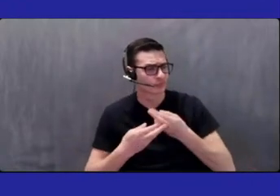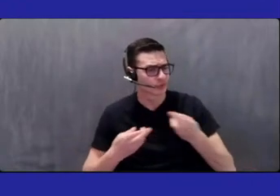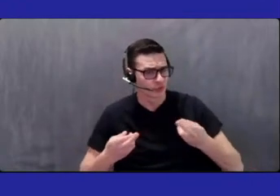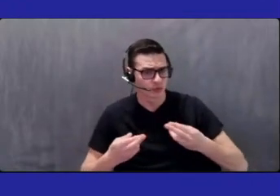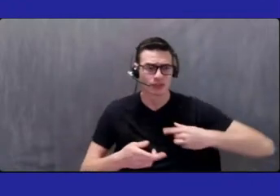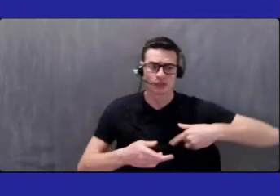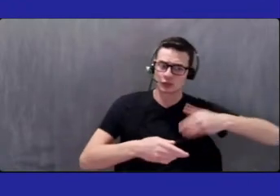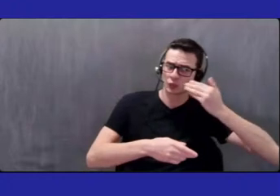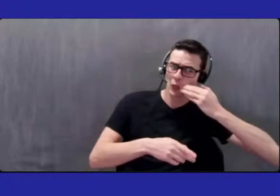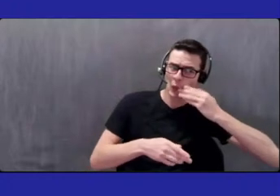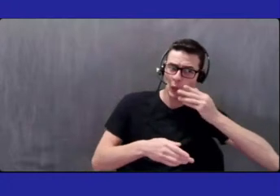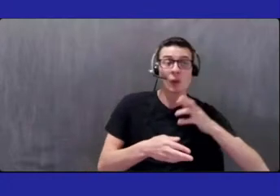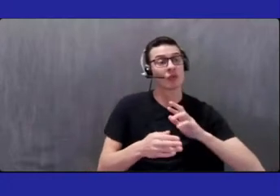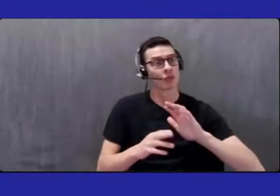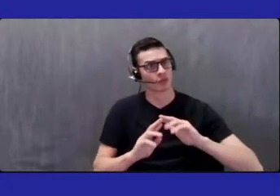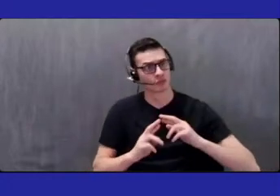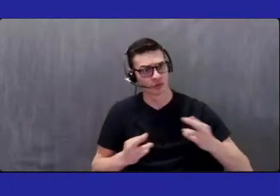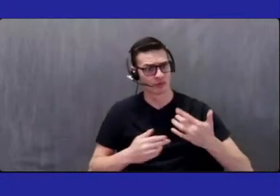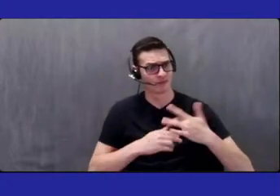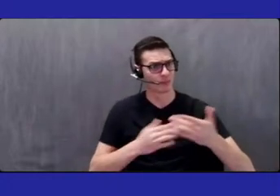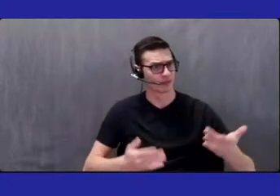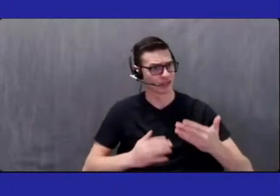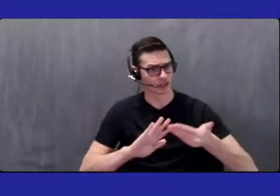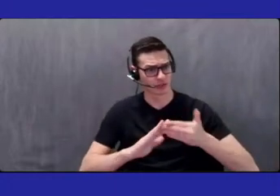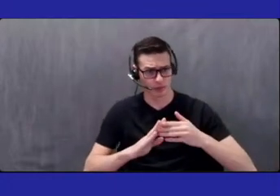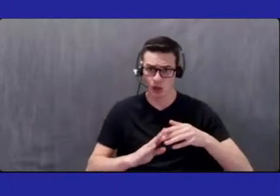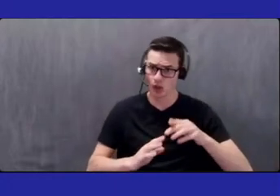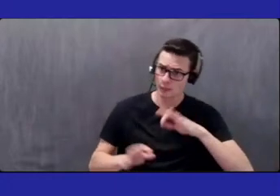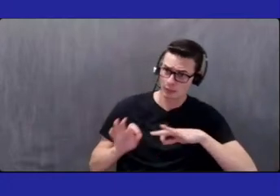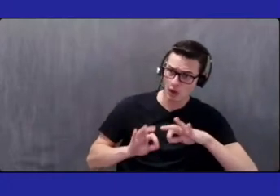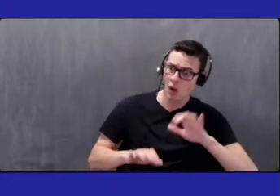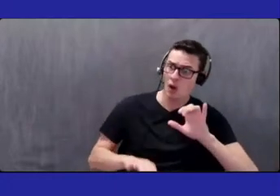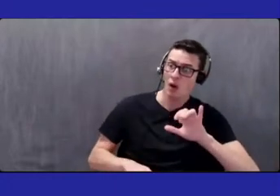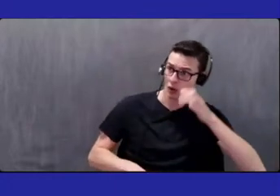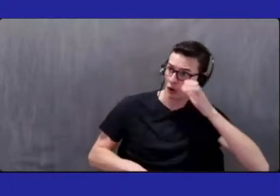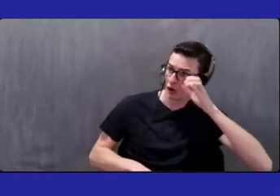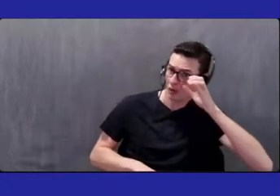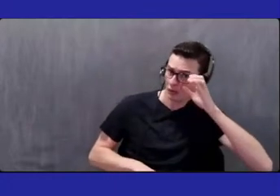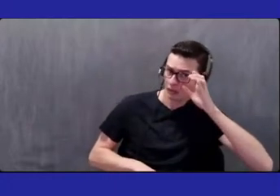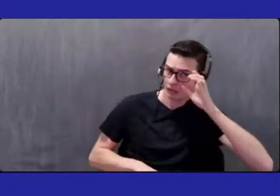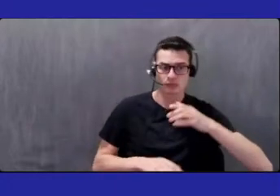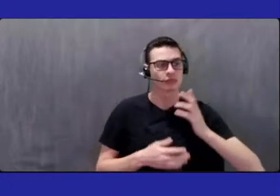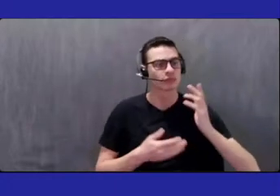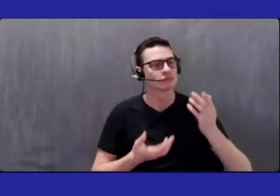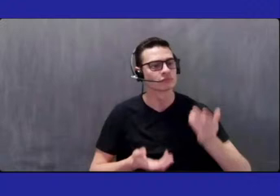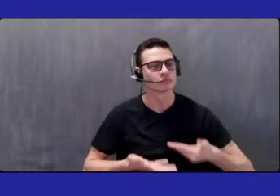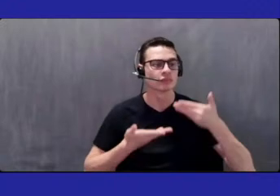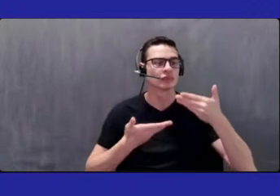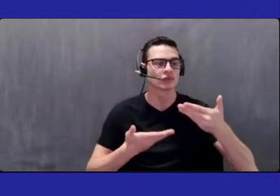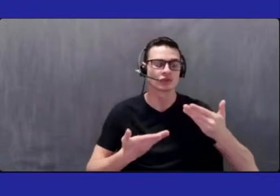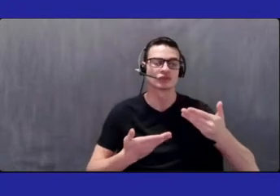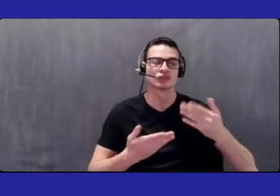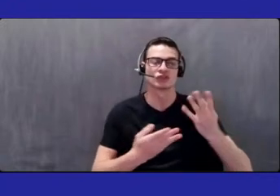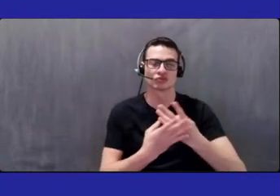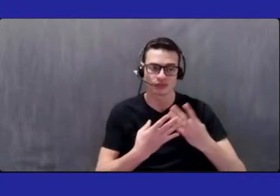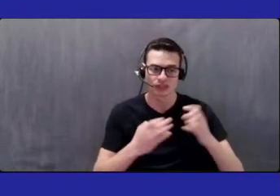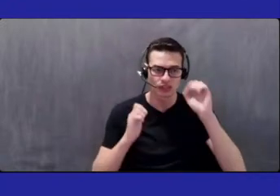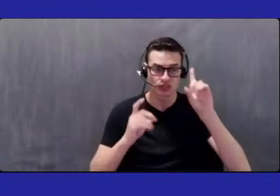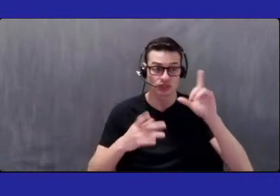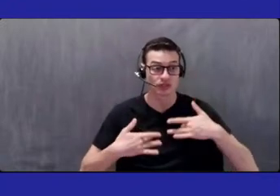resources that are out there and available to them. We do promoted screenings, awareness, and education events throughout the year,